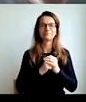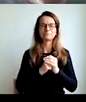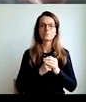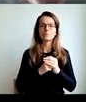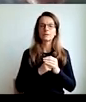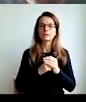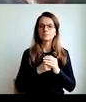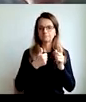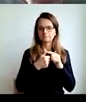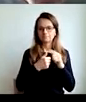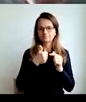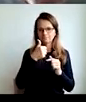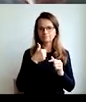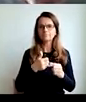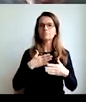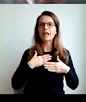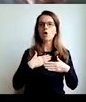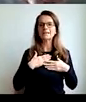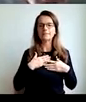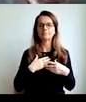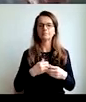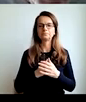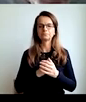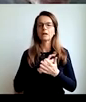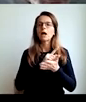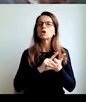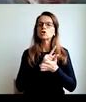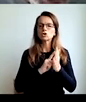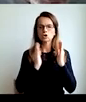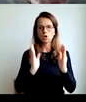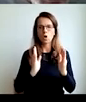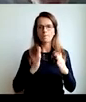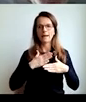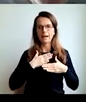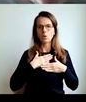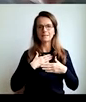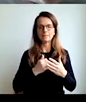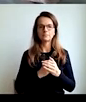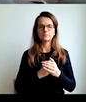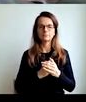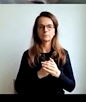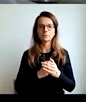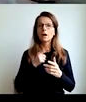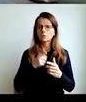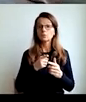let's begin, let's the age of ego, and it